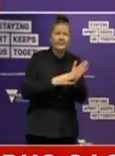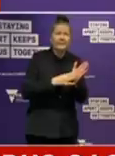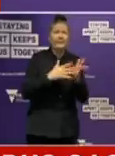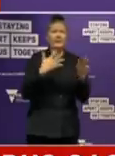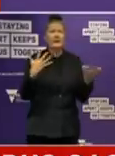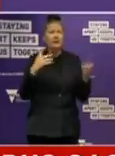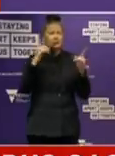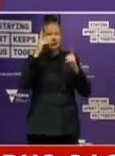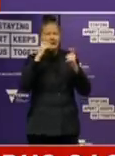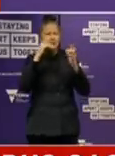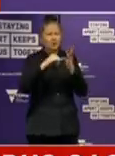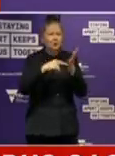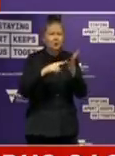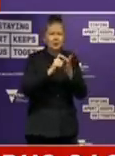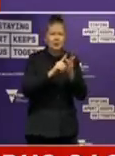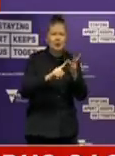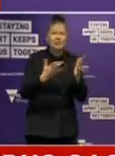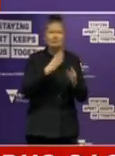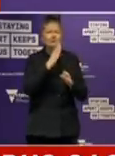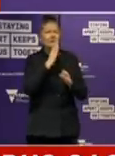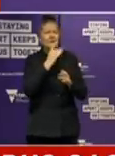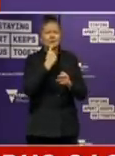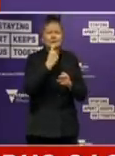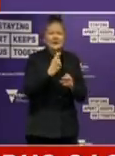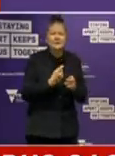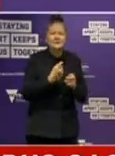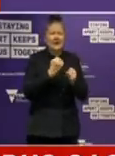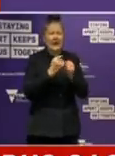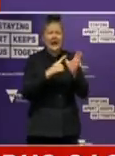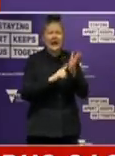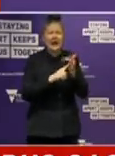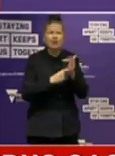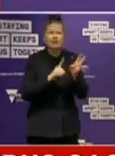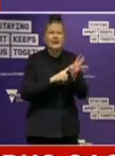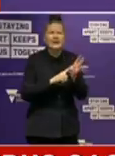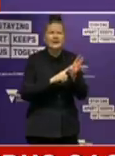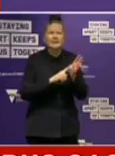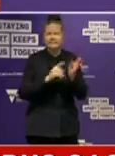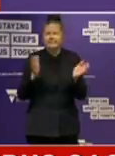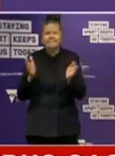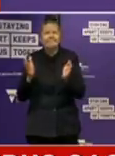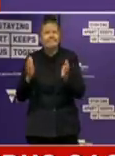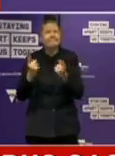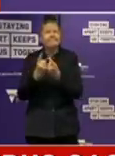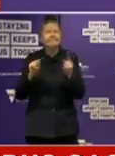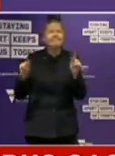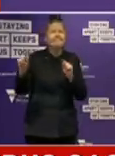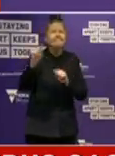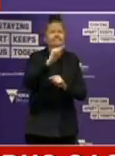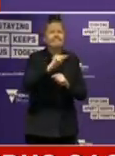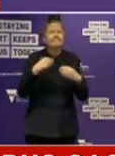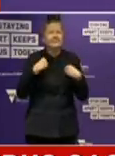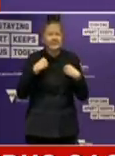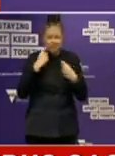entertainment, private museums and galleries. So there will be a whole range of sole traders who will be supported under that initiative.